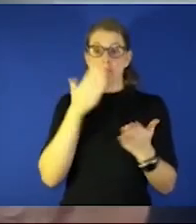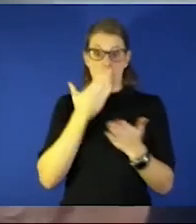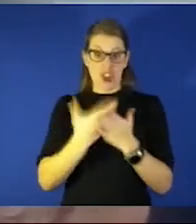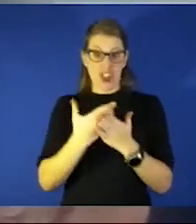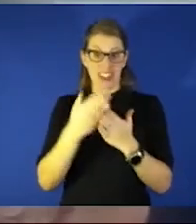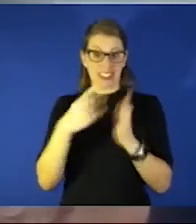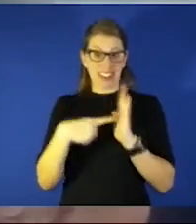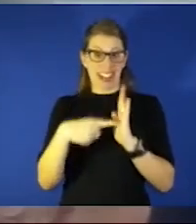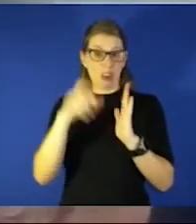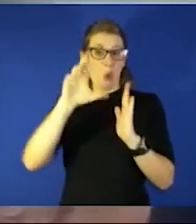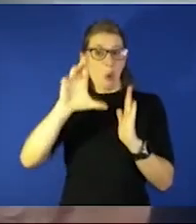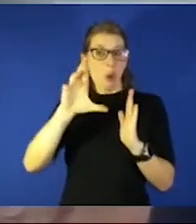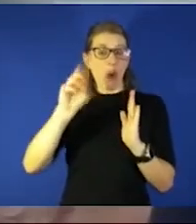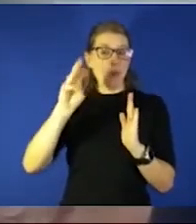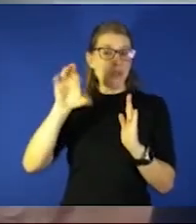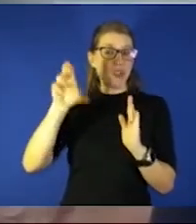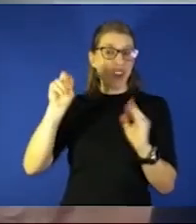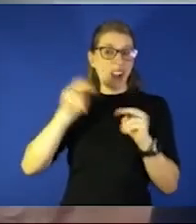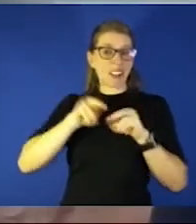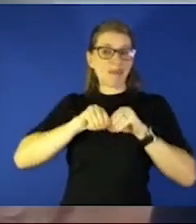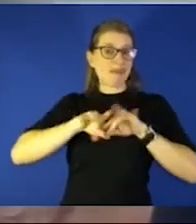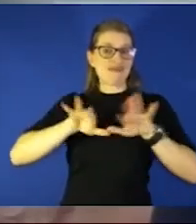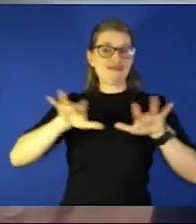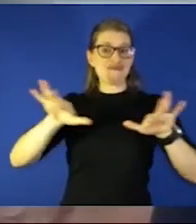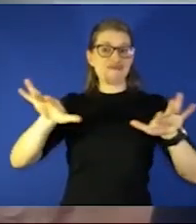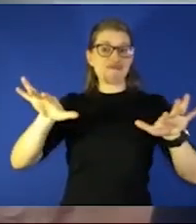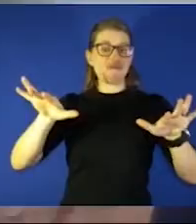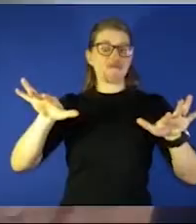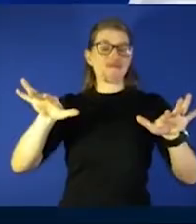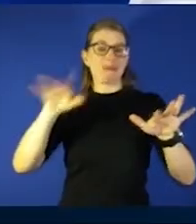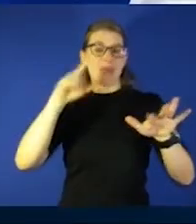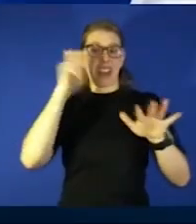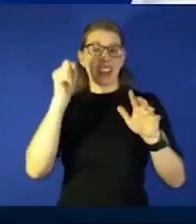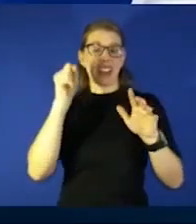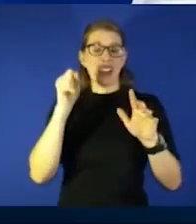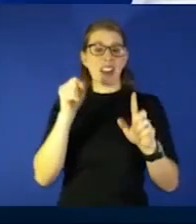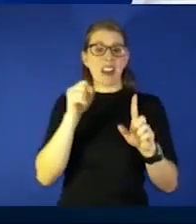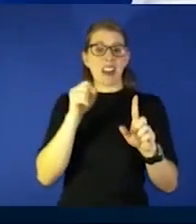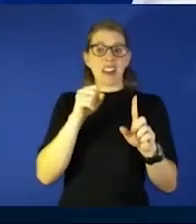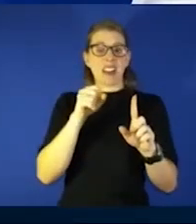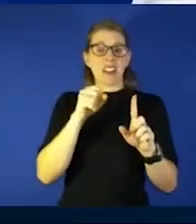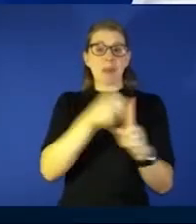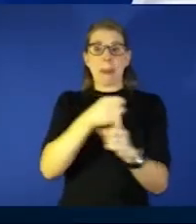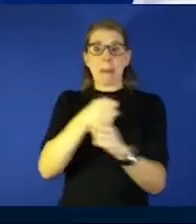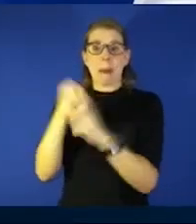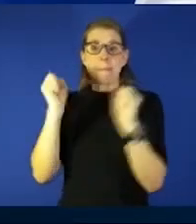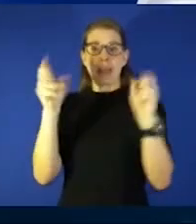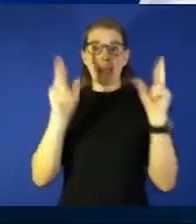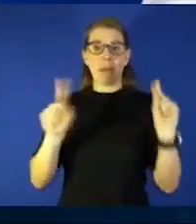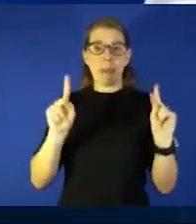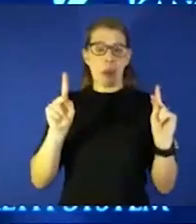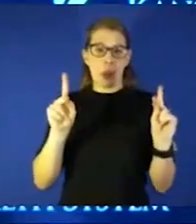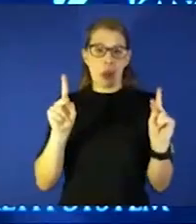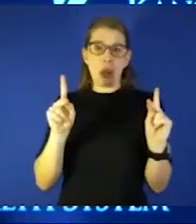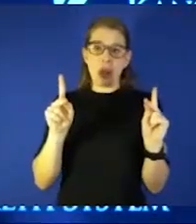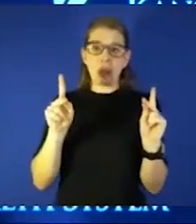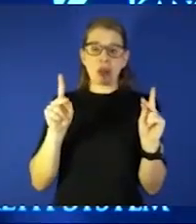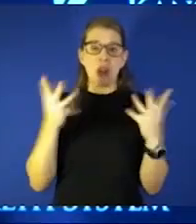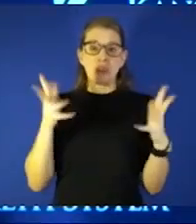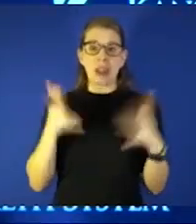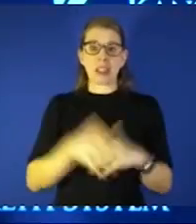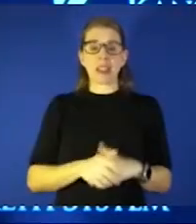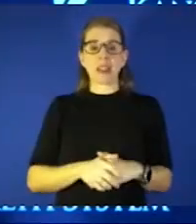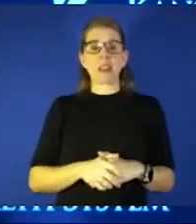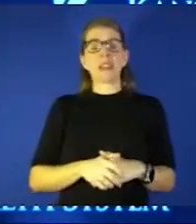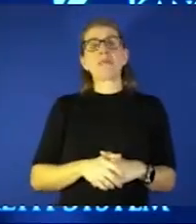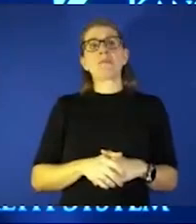Omicron has affected so many people so quickly yeah I think it may be both at the same time I think that what we're seeing is that Omicron